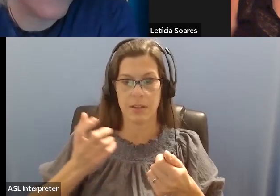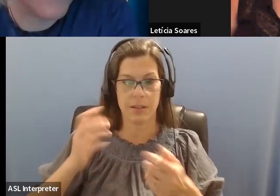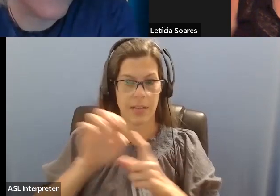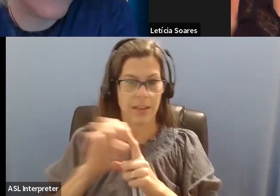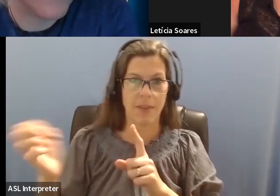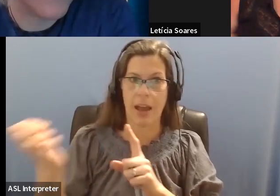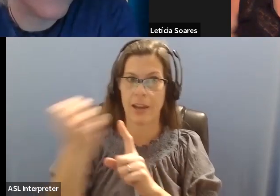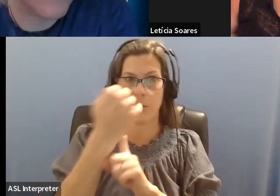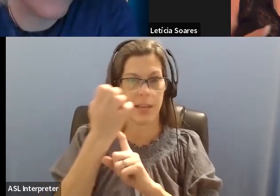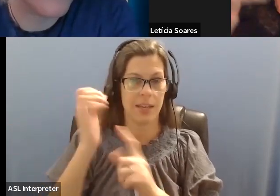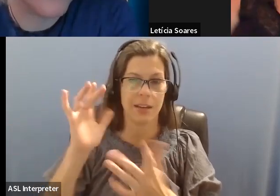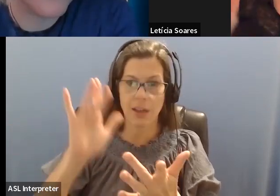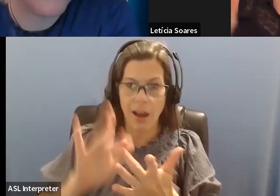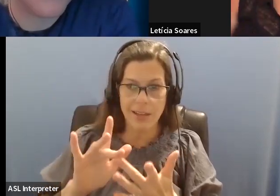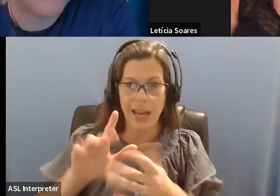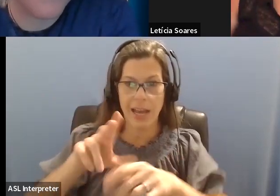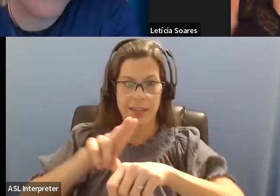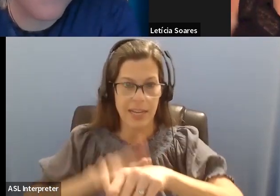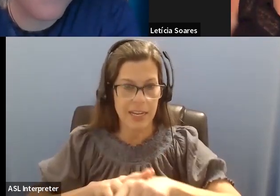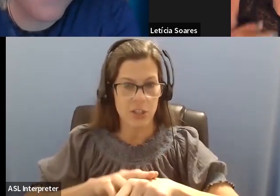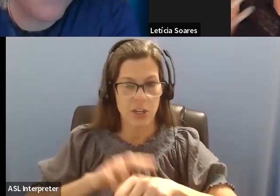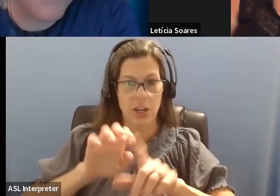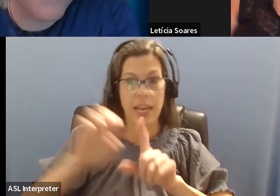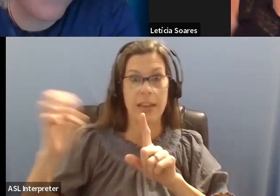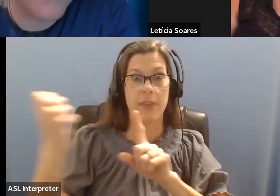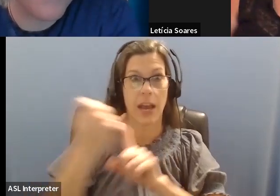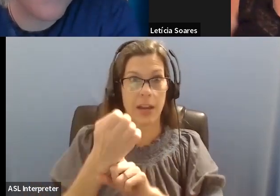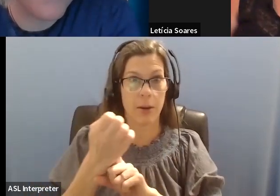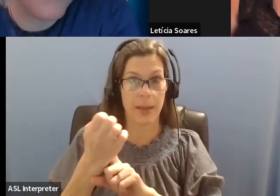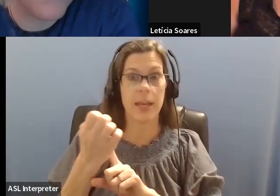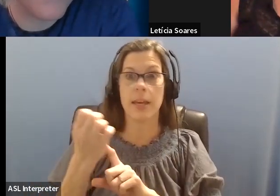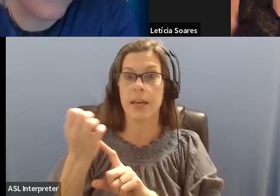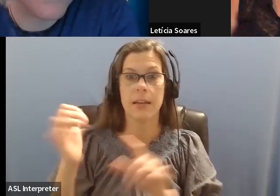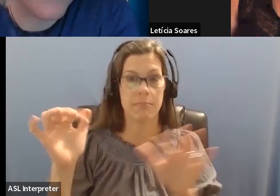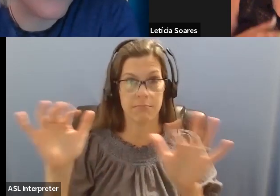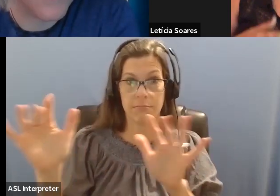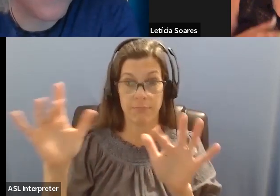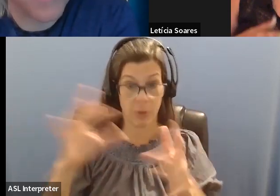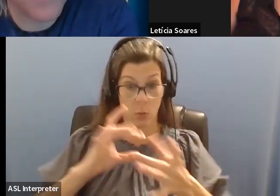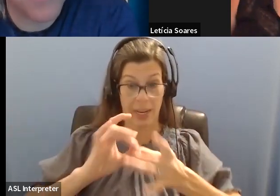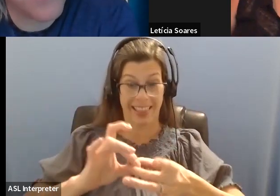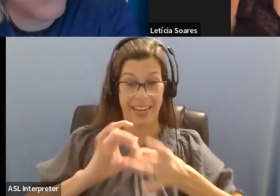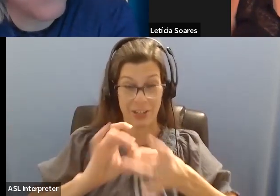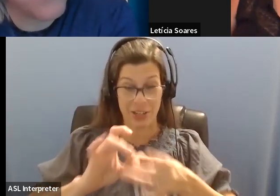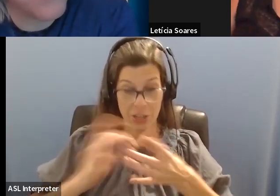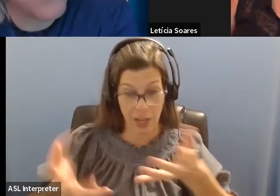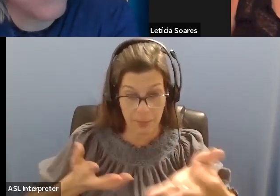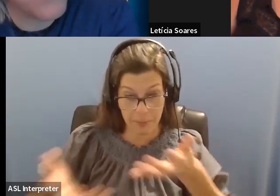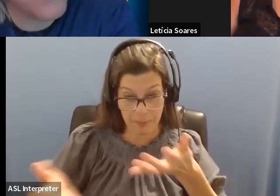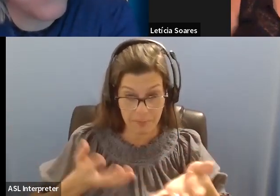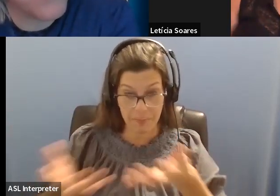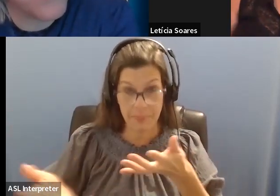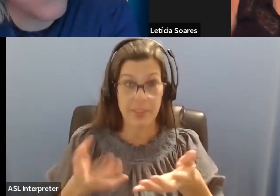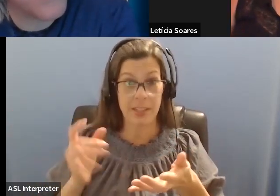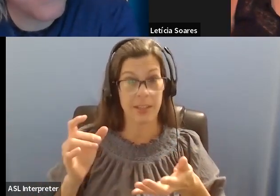with nature, understanding nature, and, and, you know, having that relationship in which, you know, you are